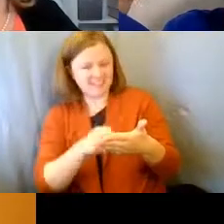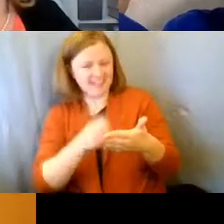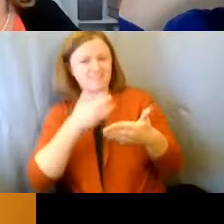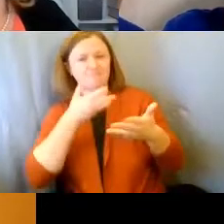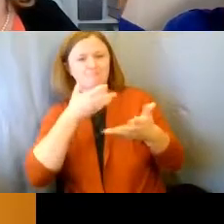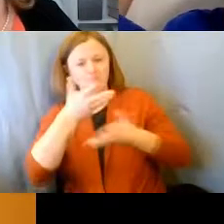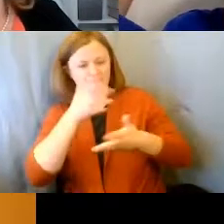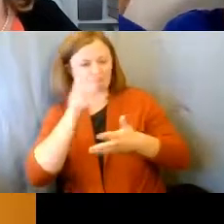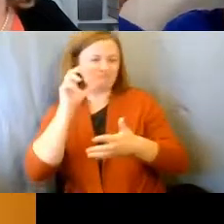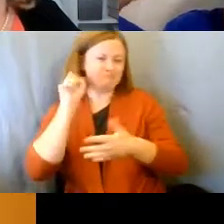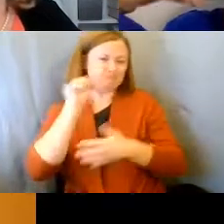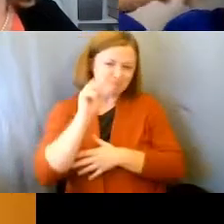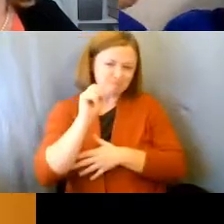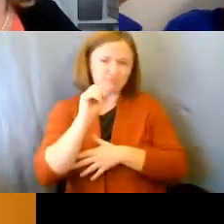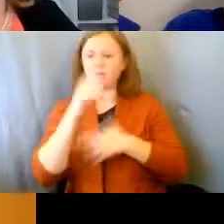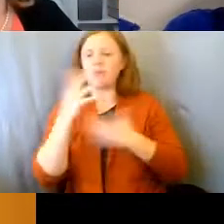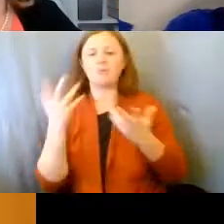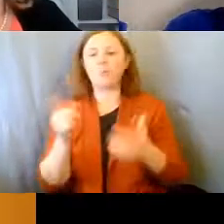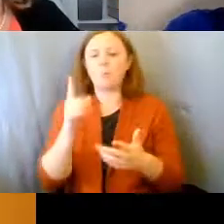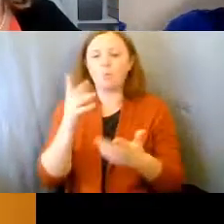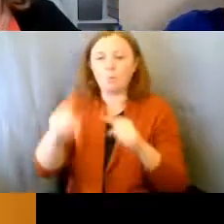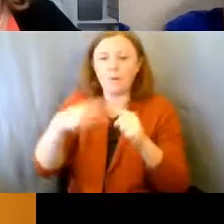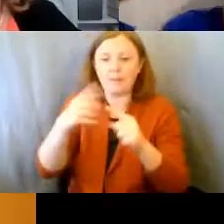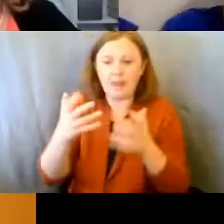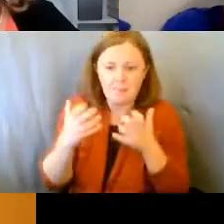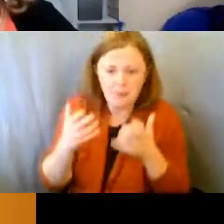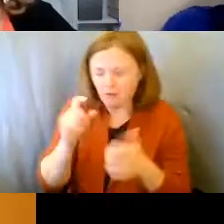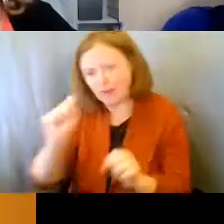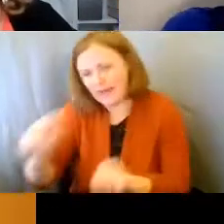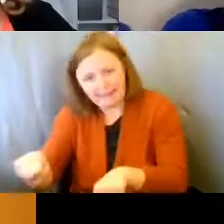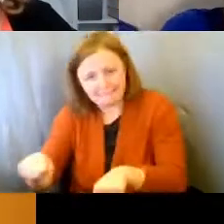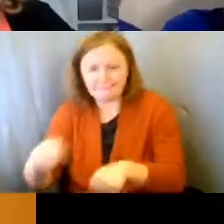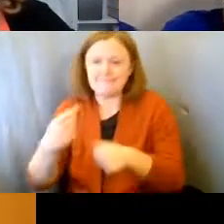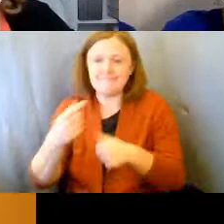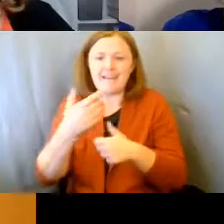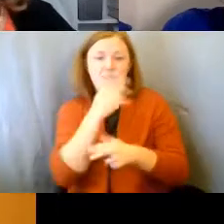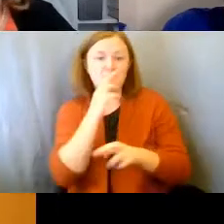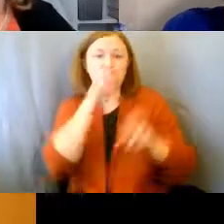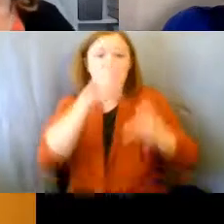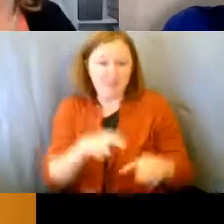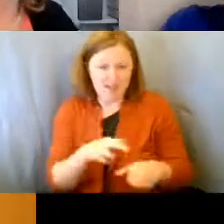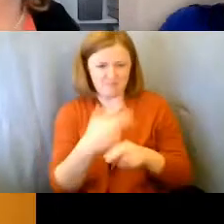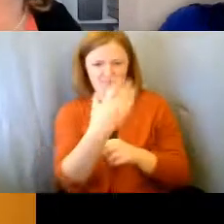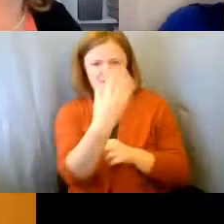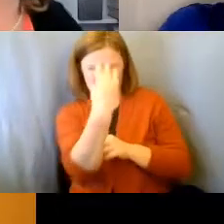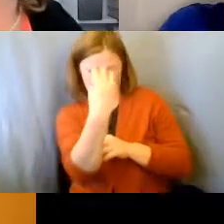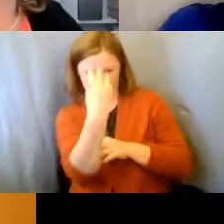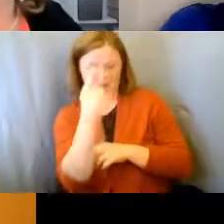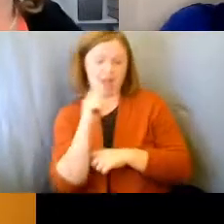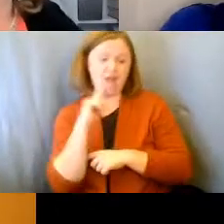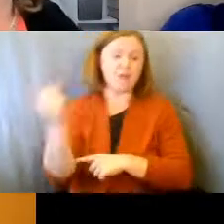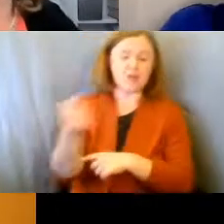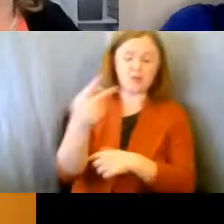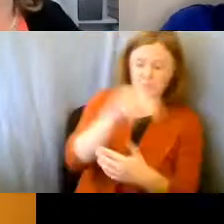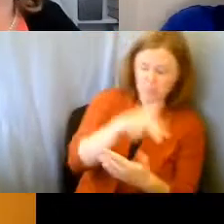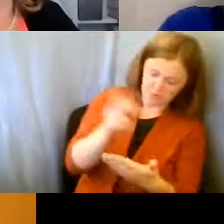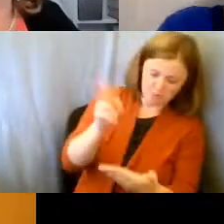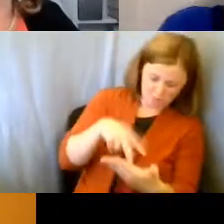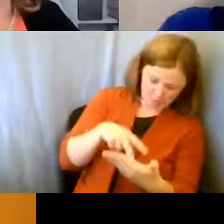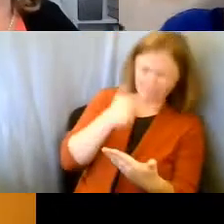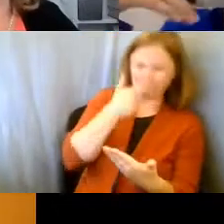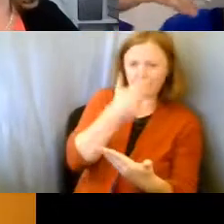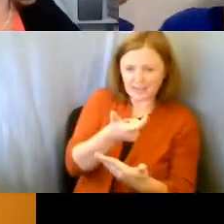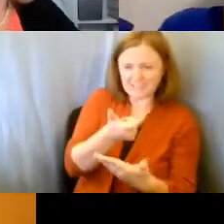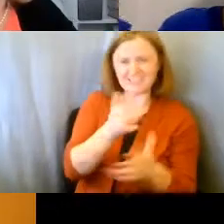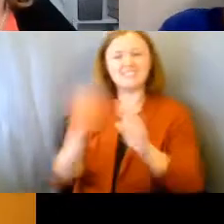whenever they get around to it. And then they'll respond with a video. And then you can read it when you get around to it or